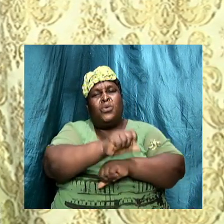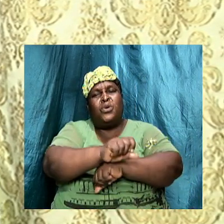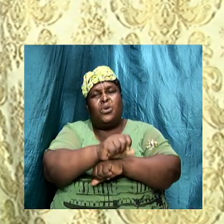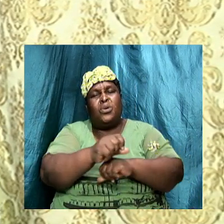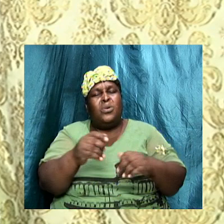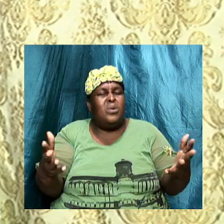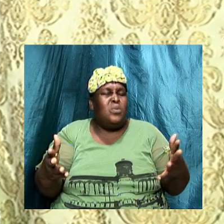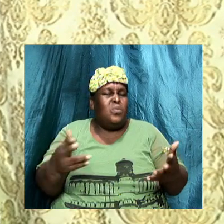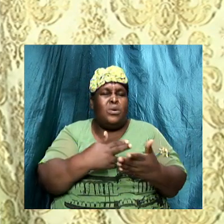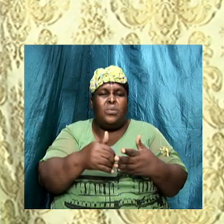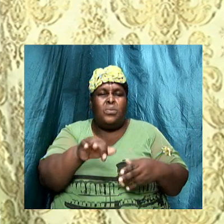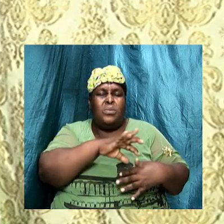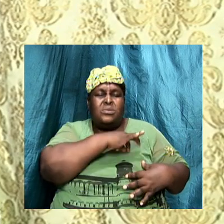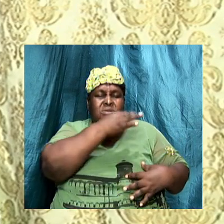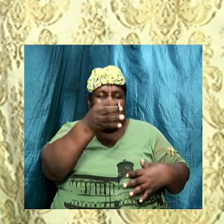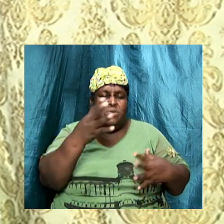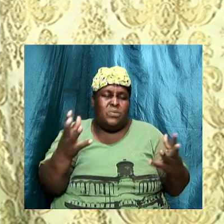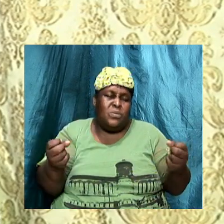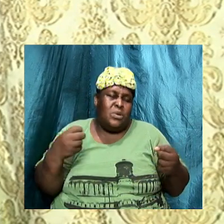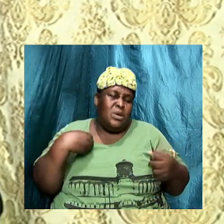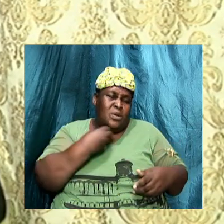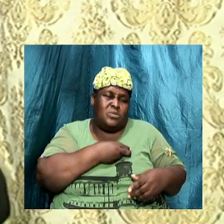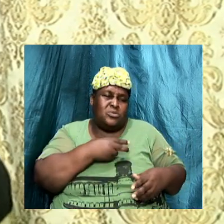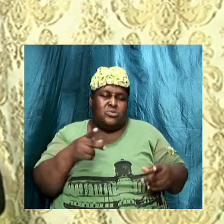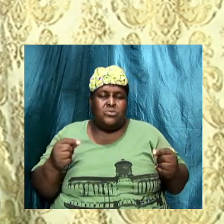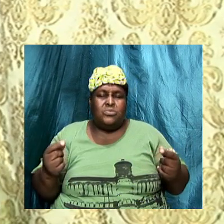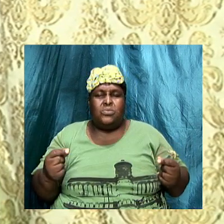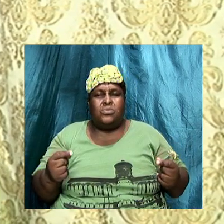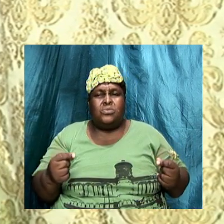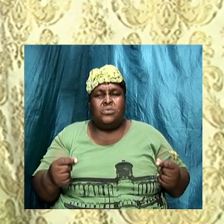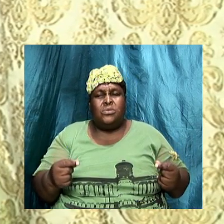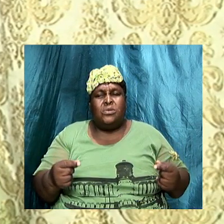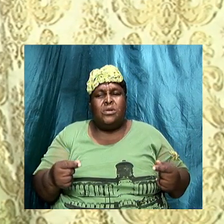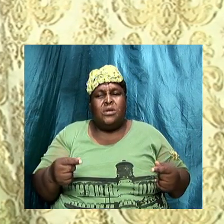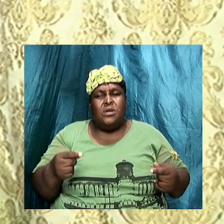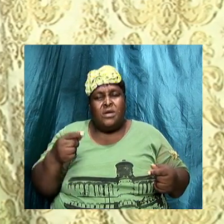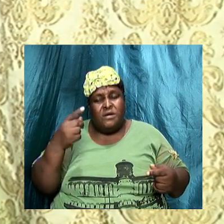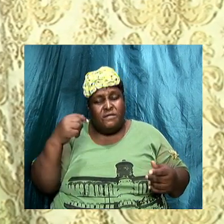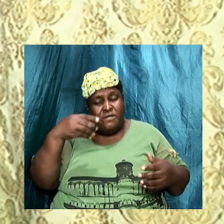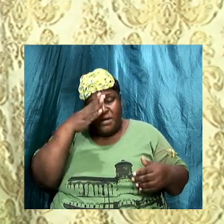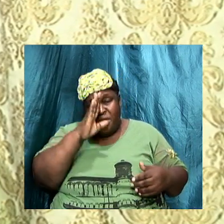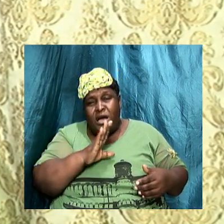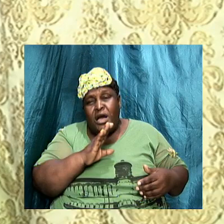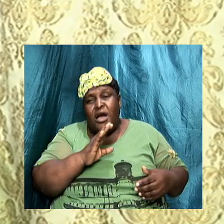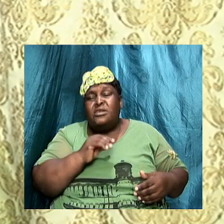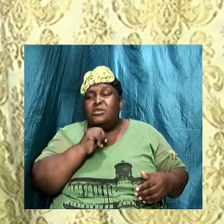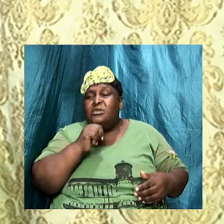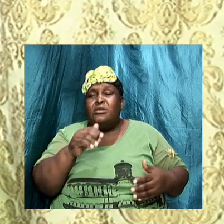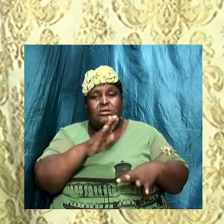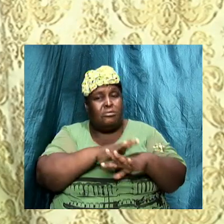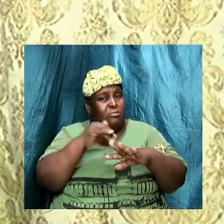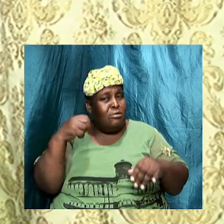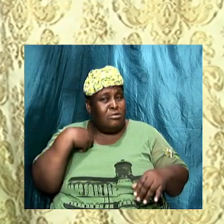1 Thessalonians 4, verse 7, For God has not called us to impurity,